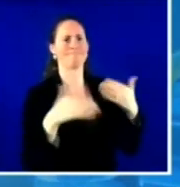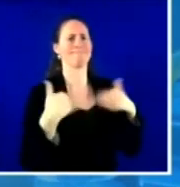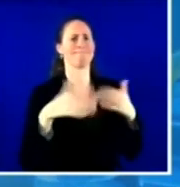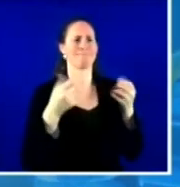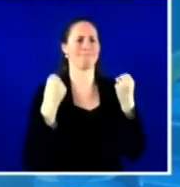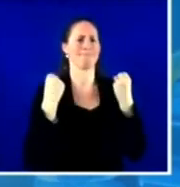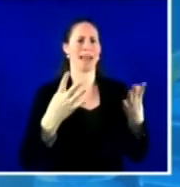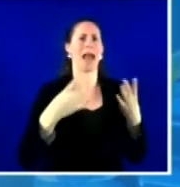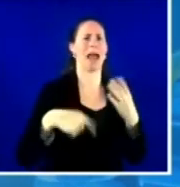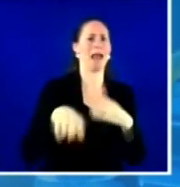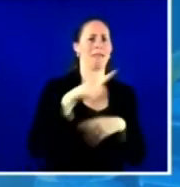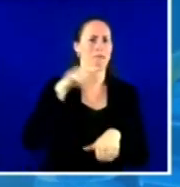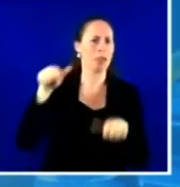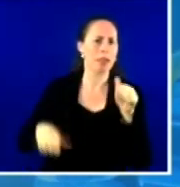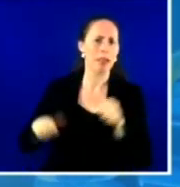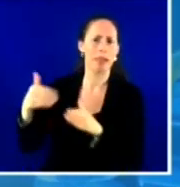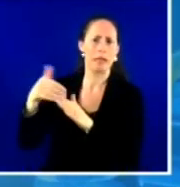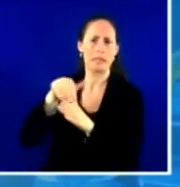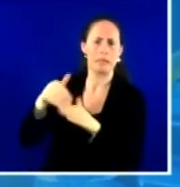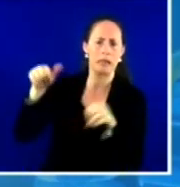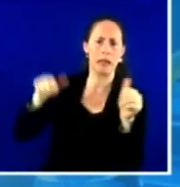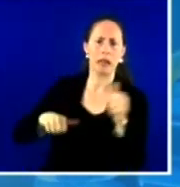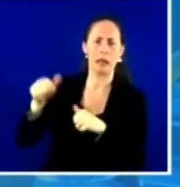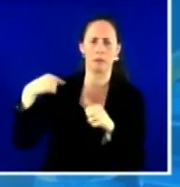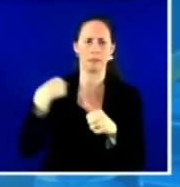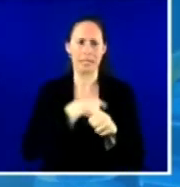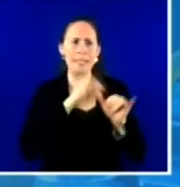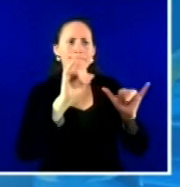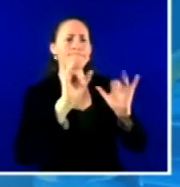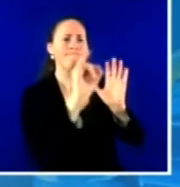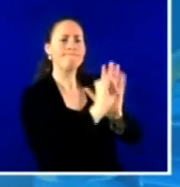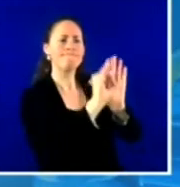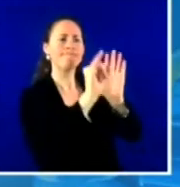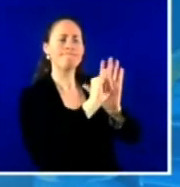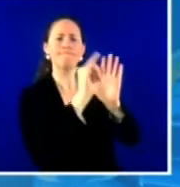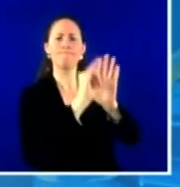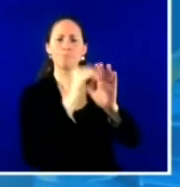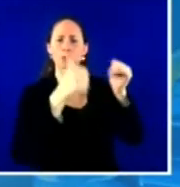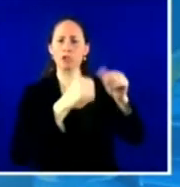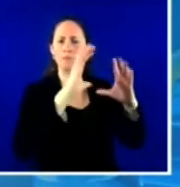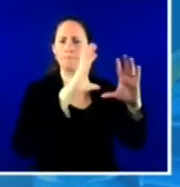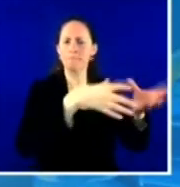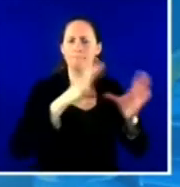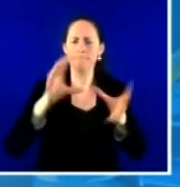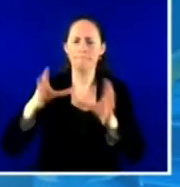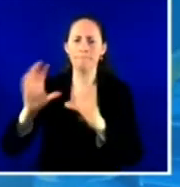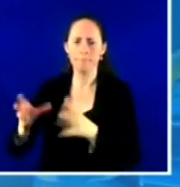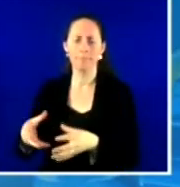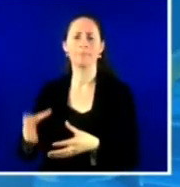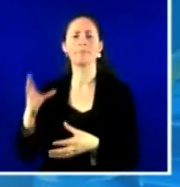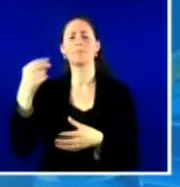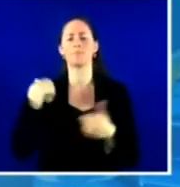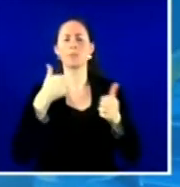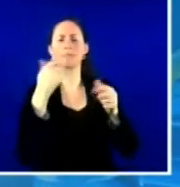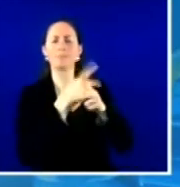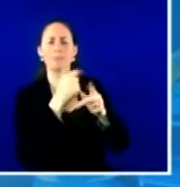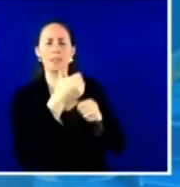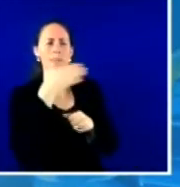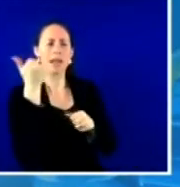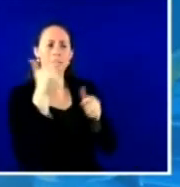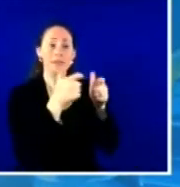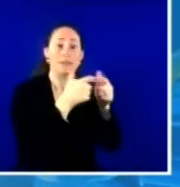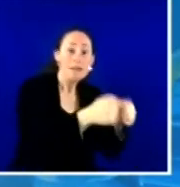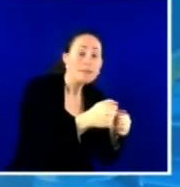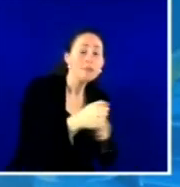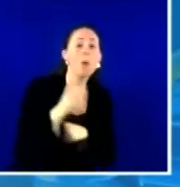you know, we have been piloting using text in addition to email, because we think that maybe just by clicking on